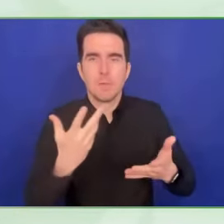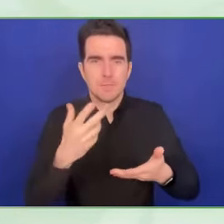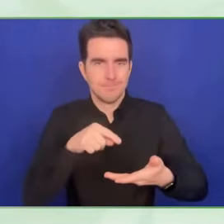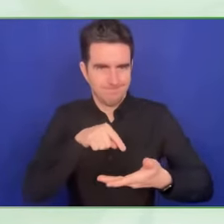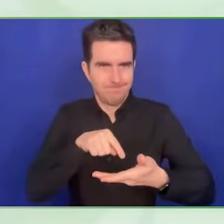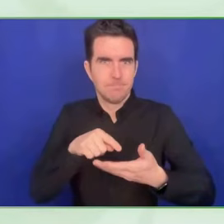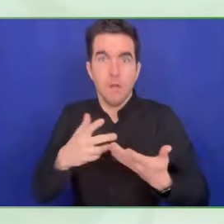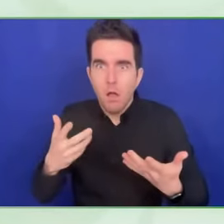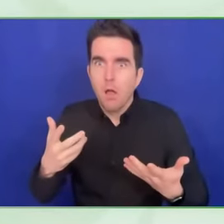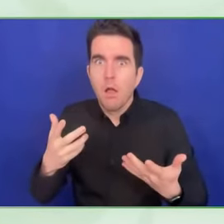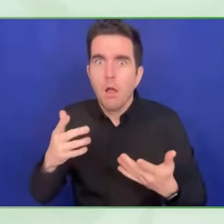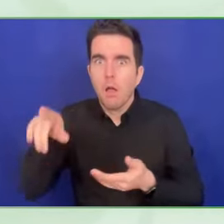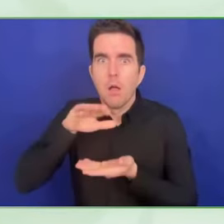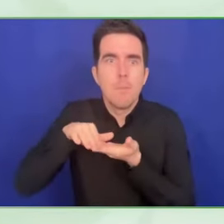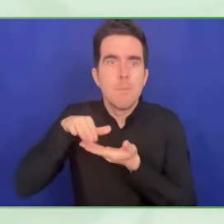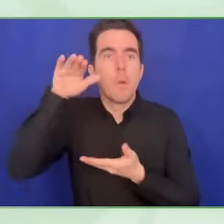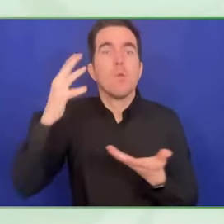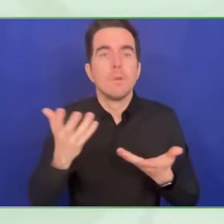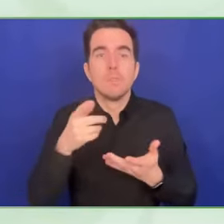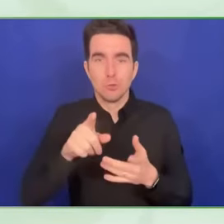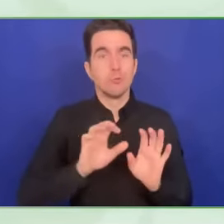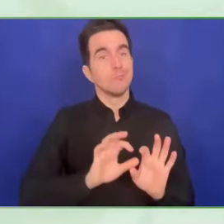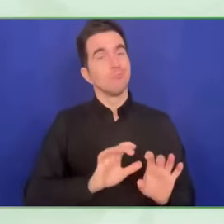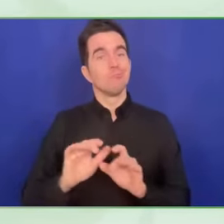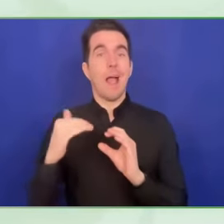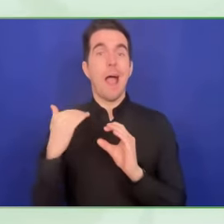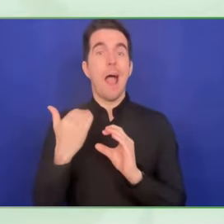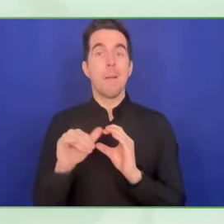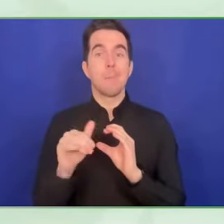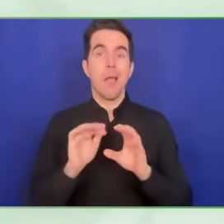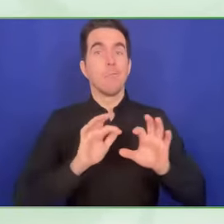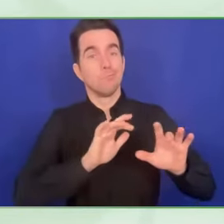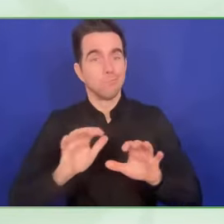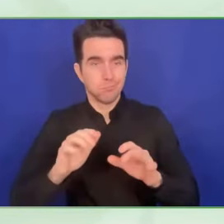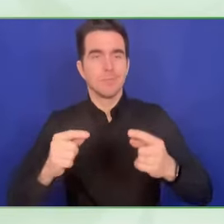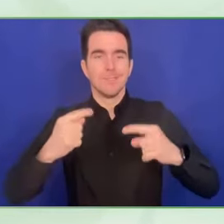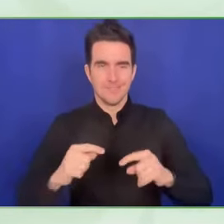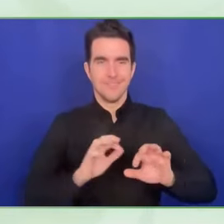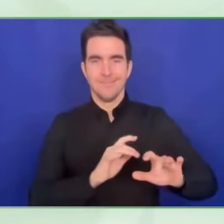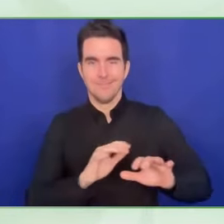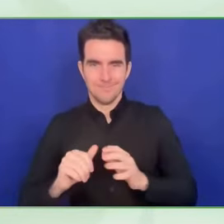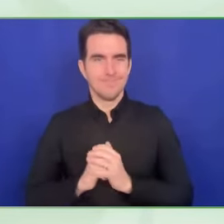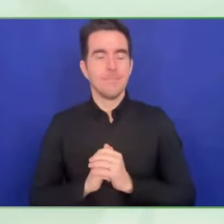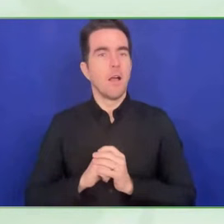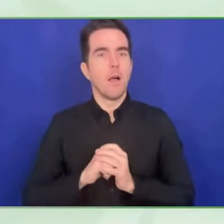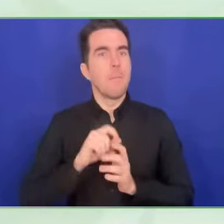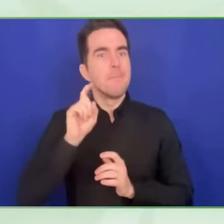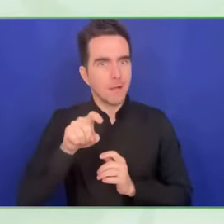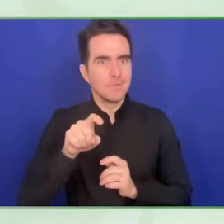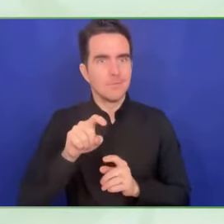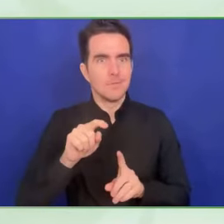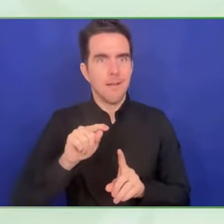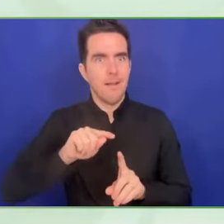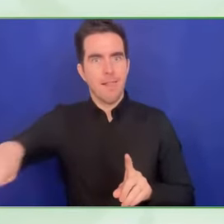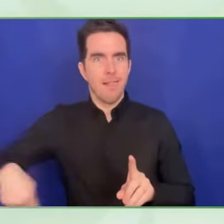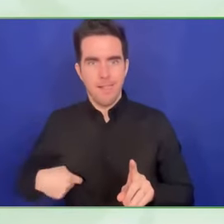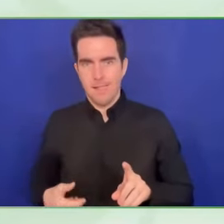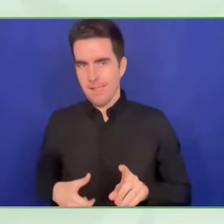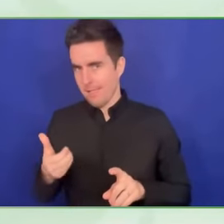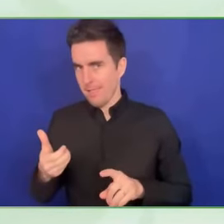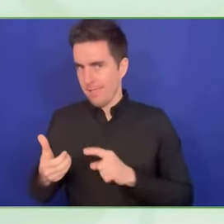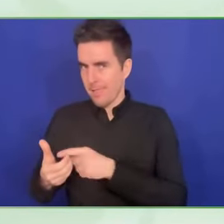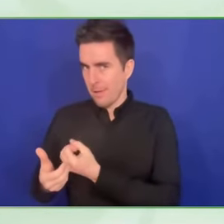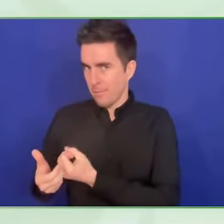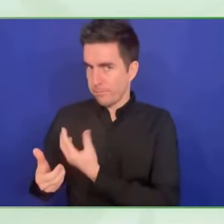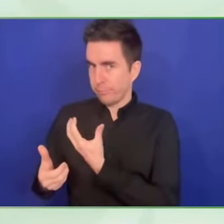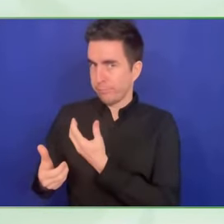Imagine that you are a person with intellectual disability and you have to follow this process. It's a barrier for them. But it's not the only